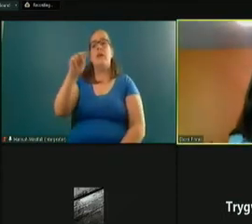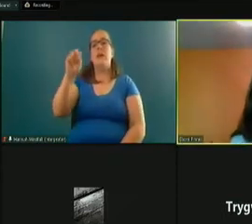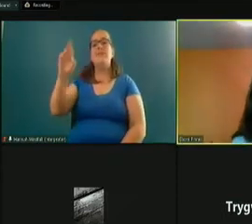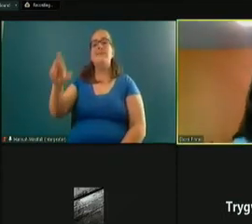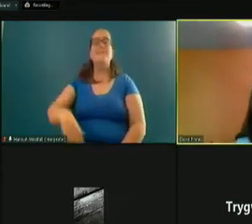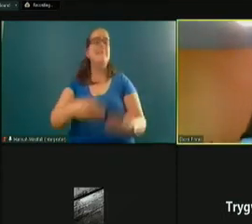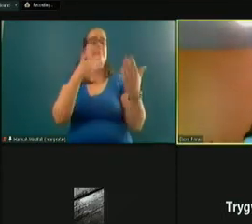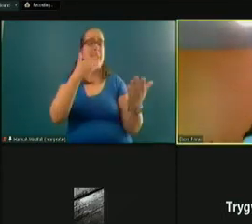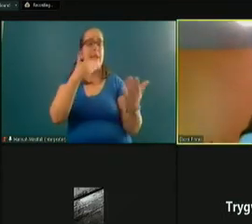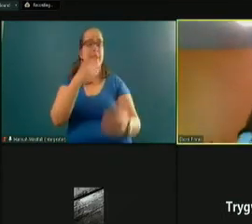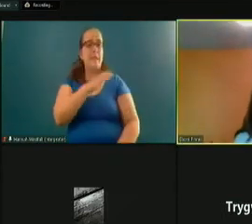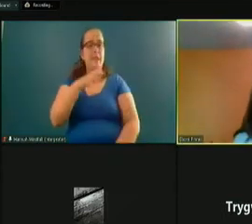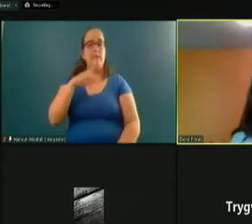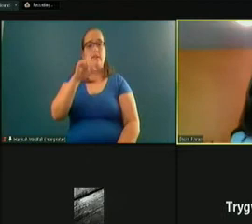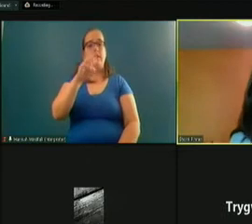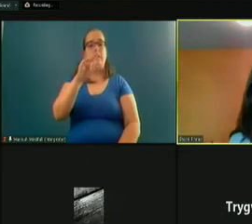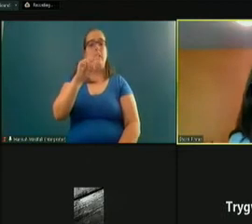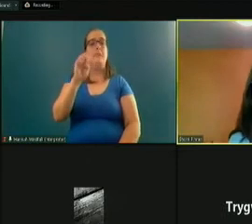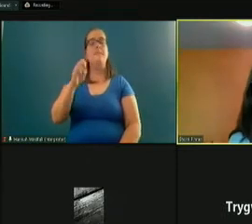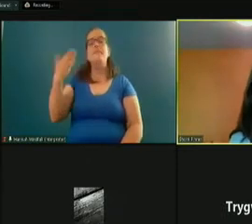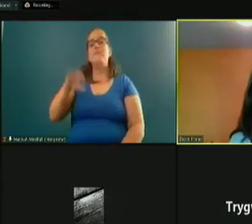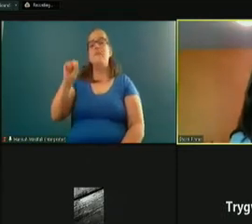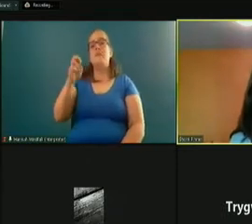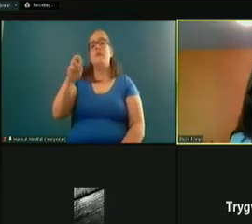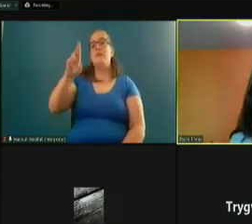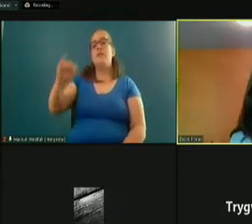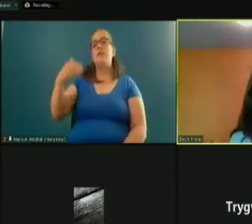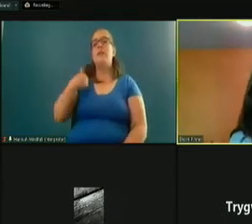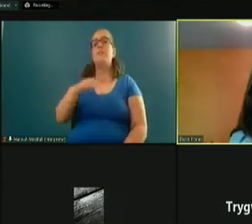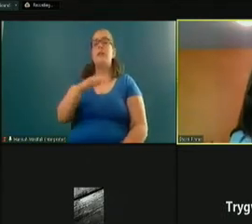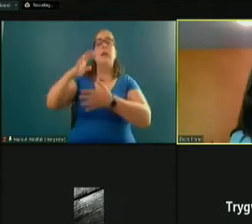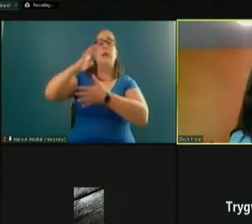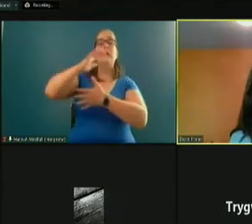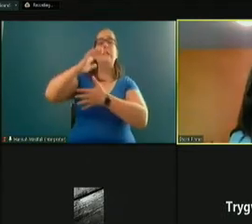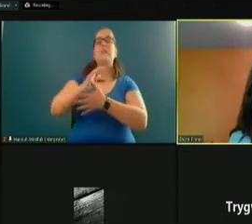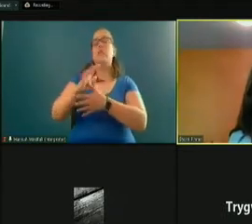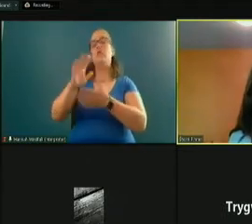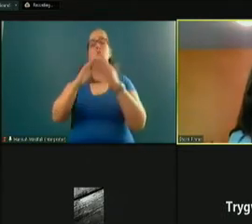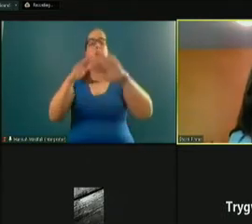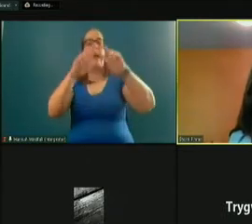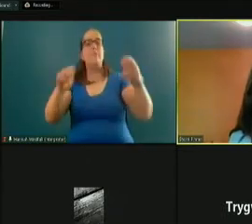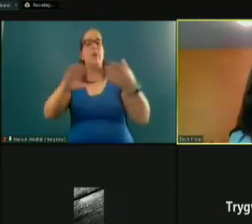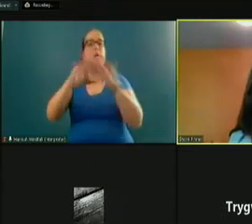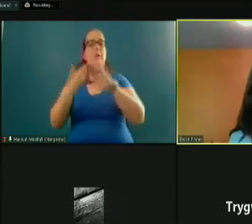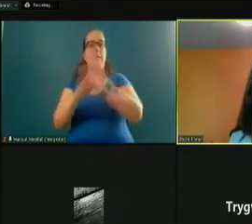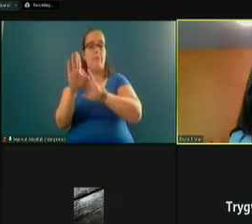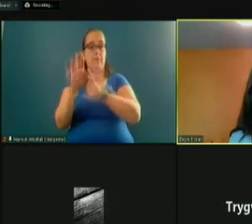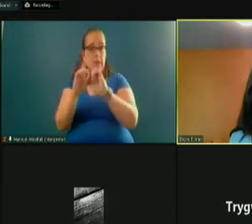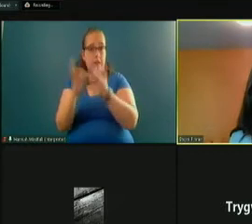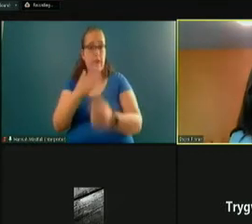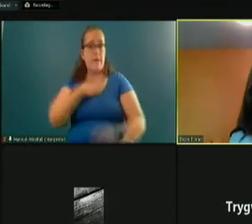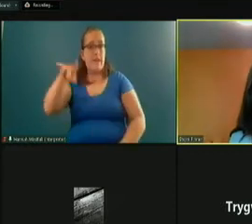Thank you, Commissioner Devone. My name is Sherry, and I'm a Senior Management Analyst at the Community Development Department. My question